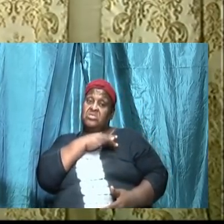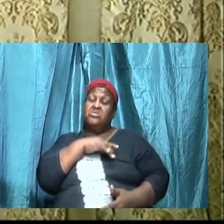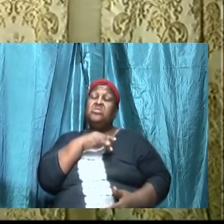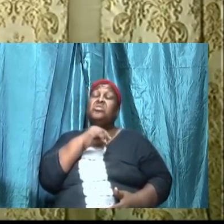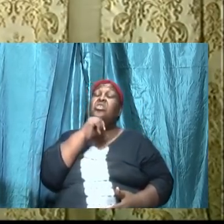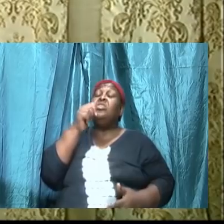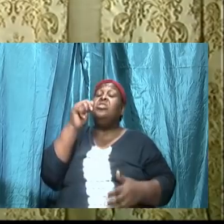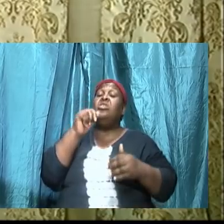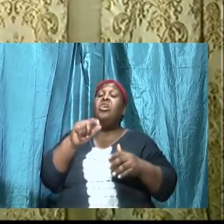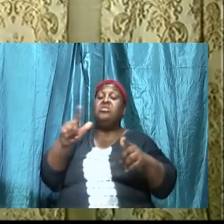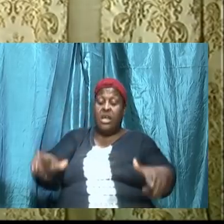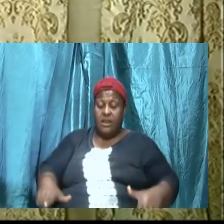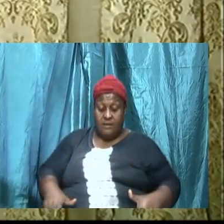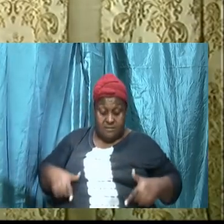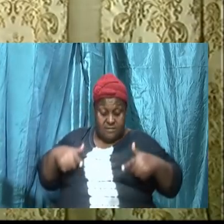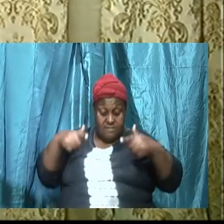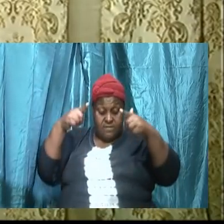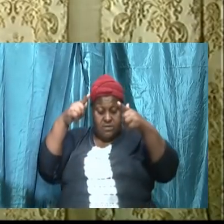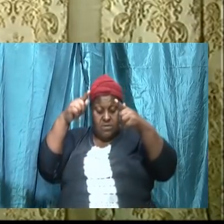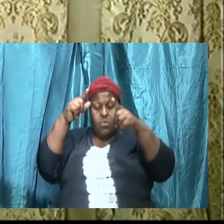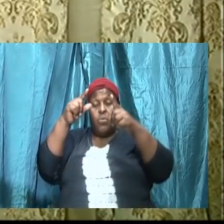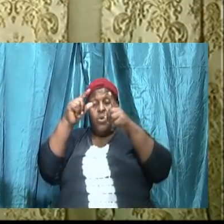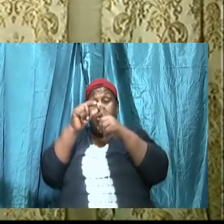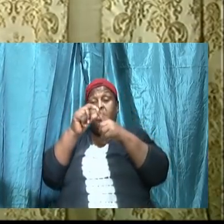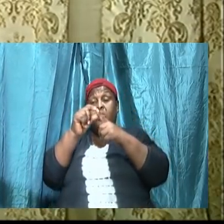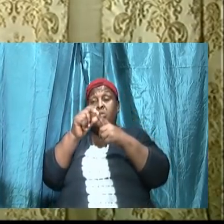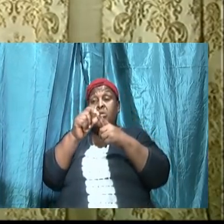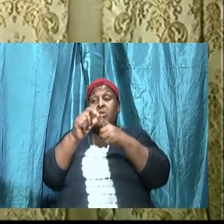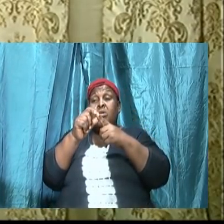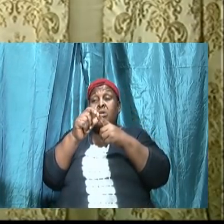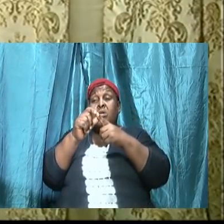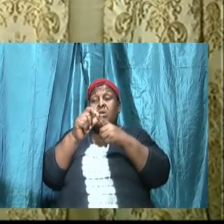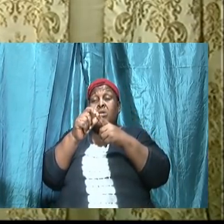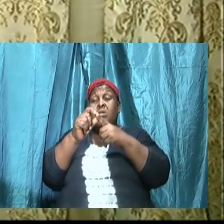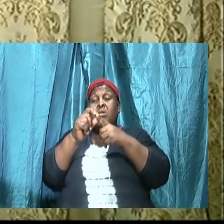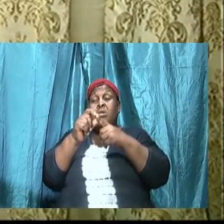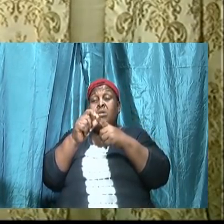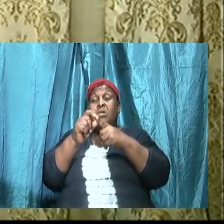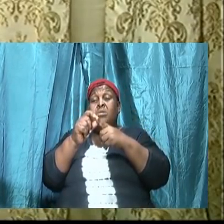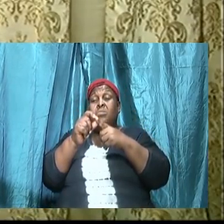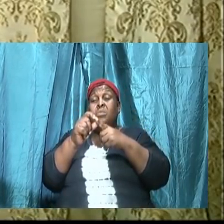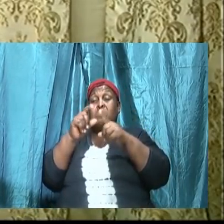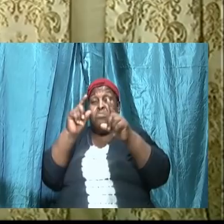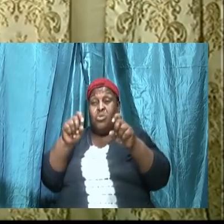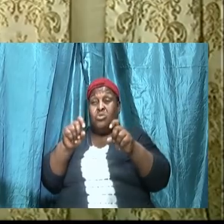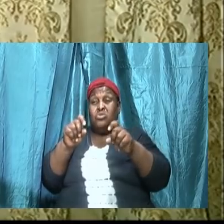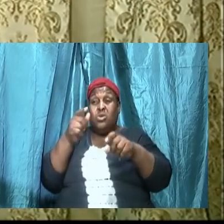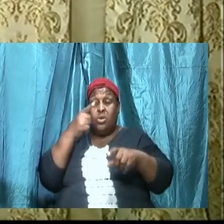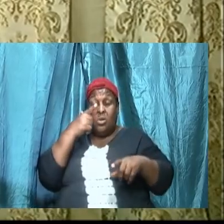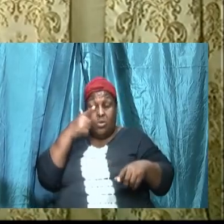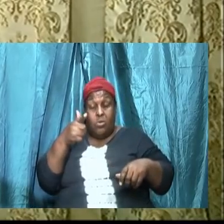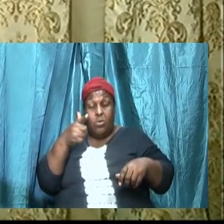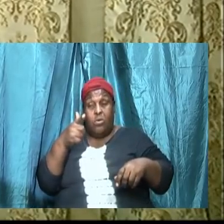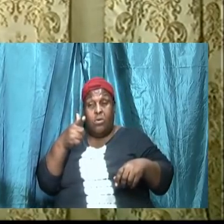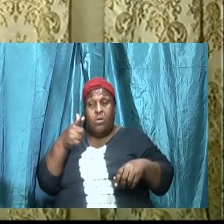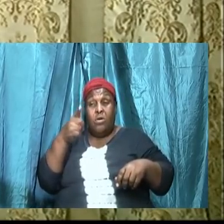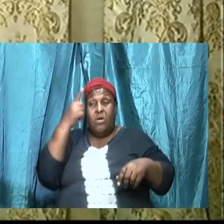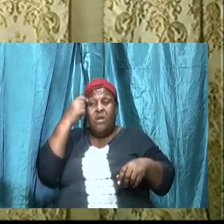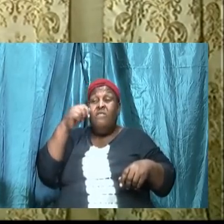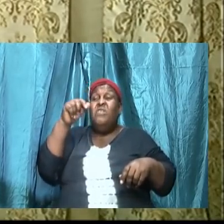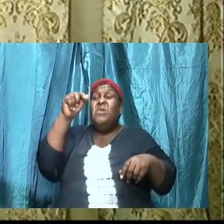walk in the word. And we better look out for this